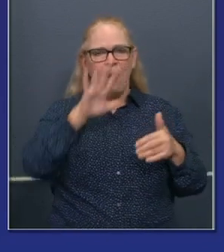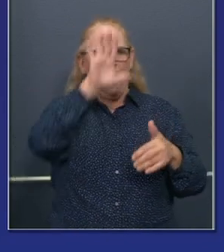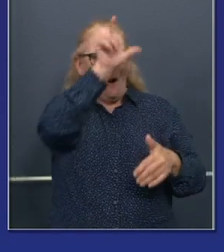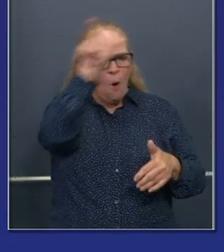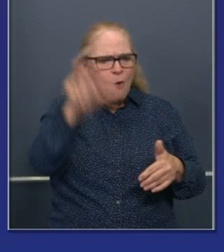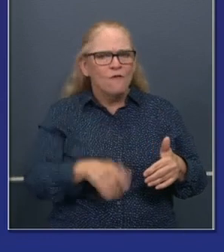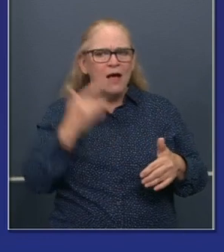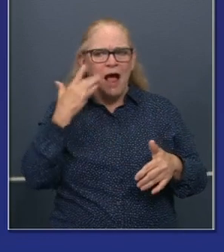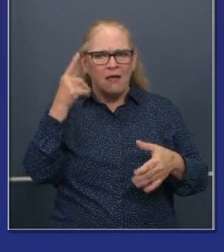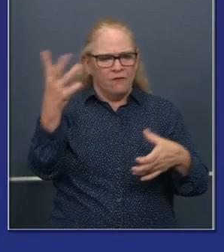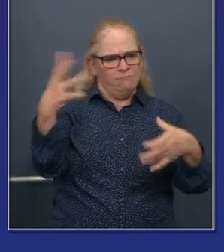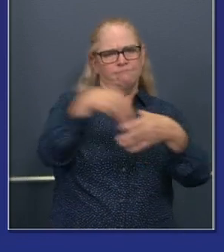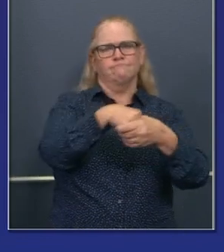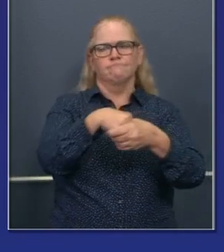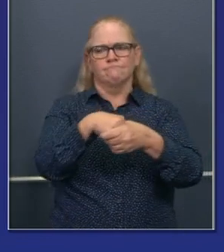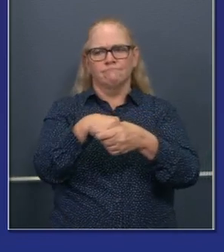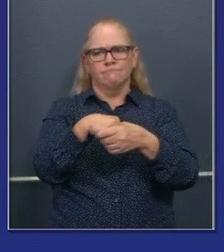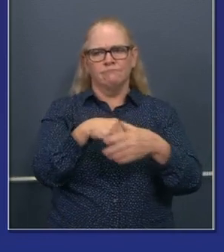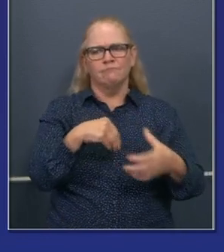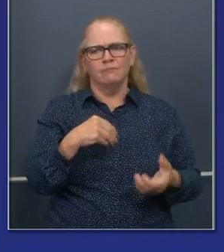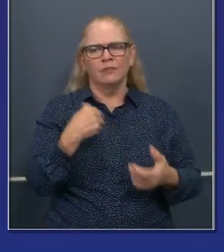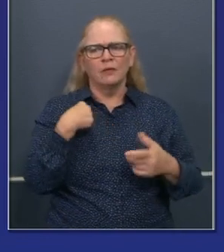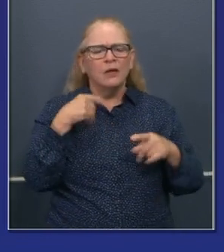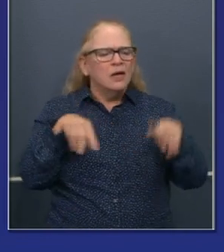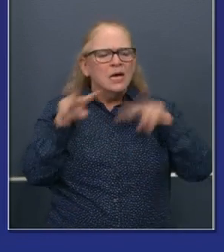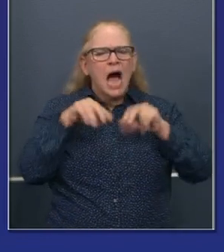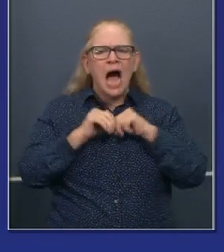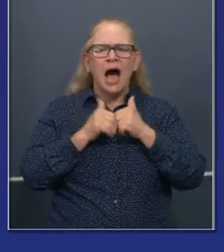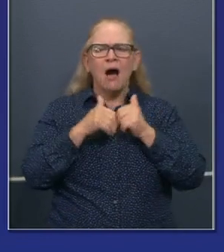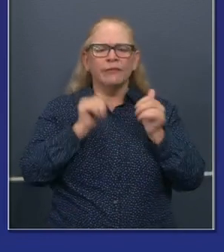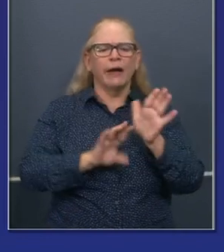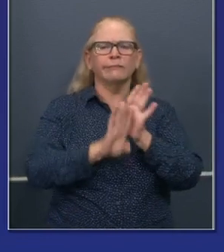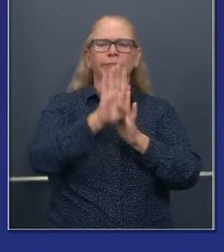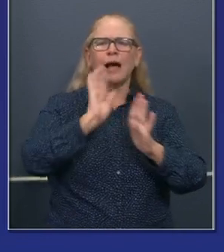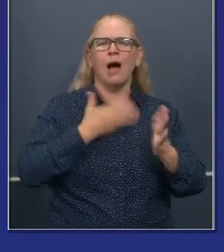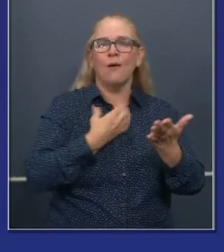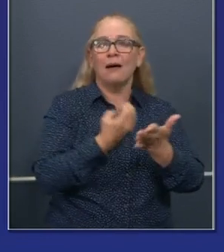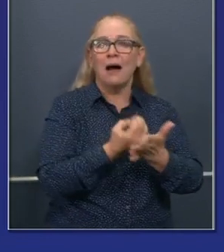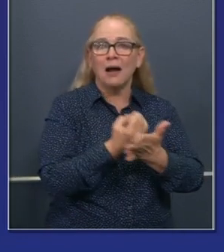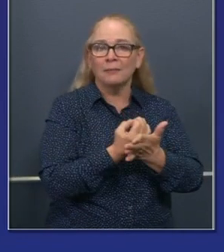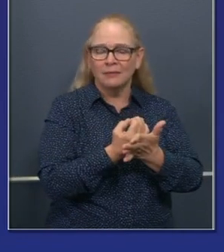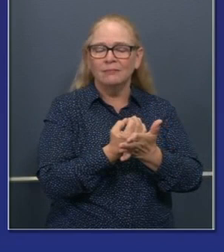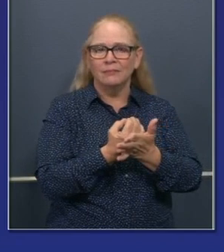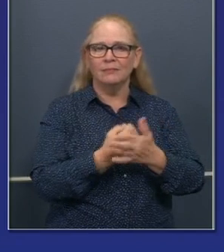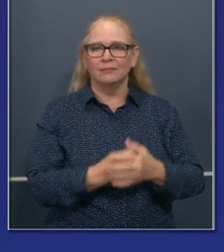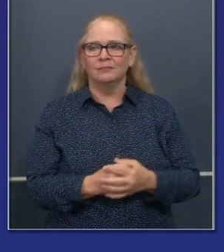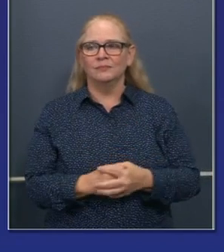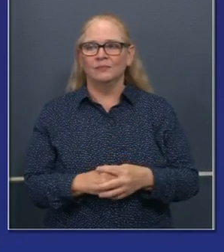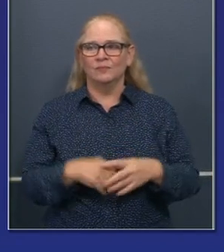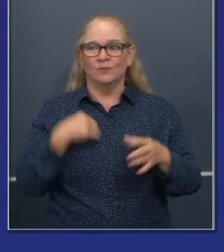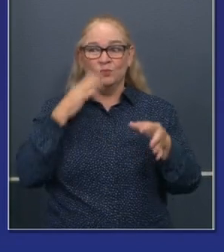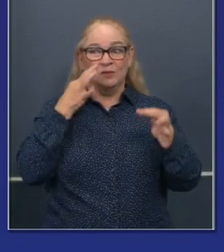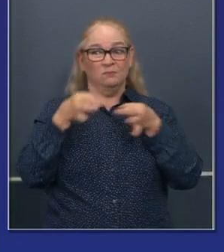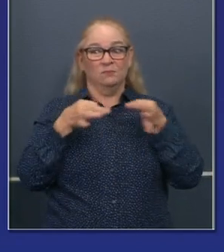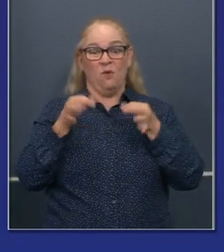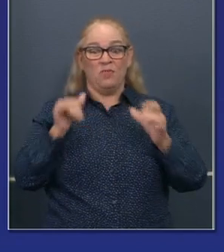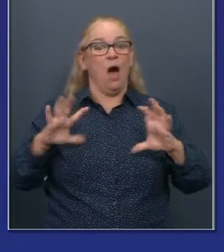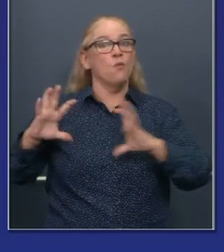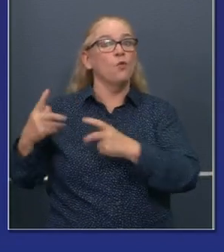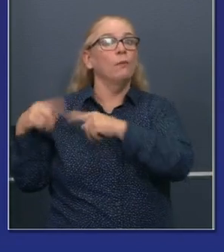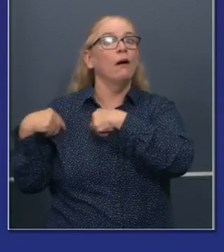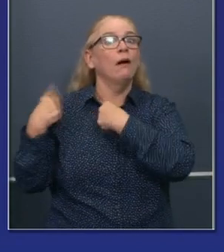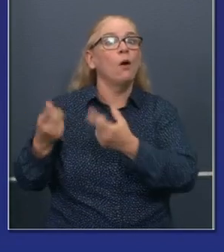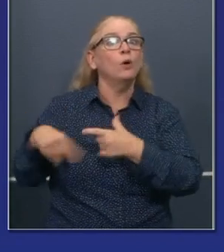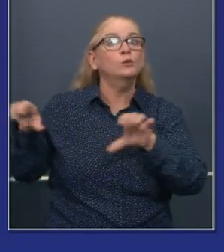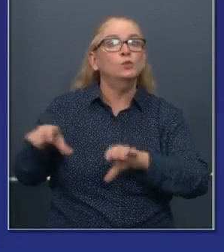economic recovery. I just want to briefly highlight some of the work that they've been doing over the course of the last number of months, particularly helping us